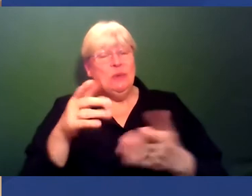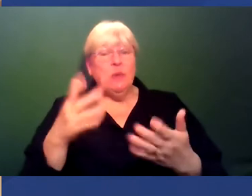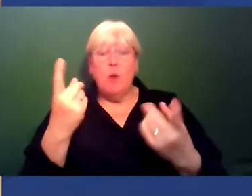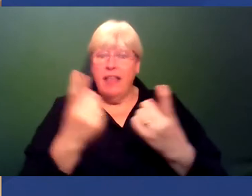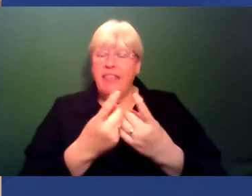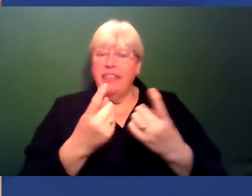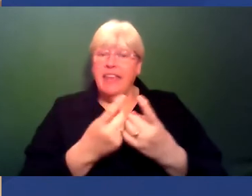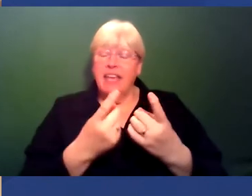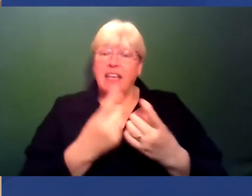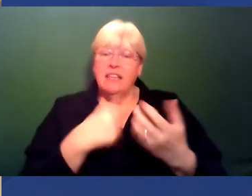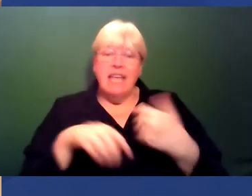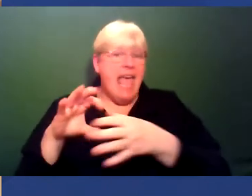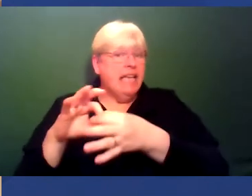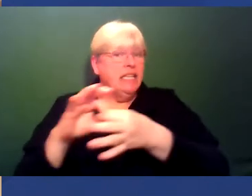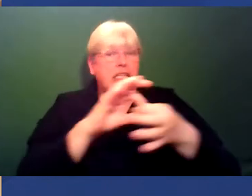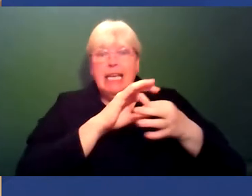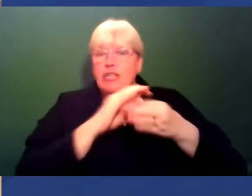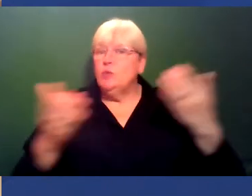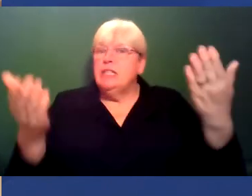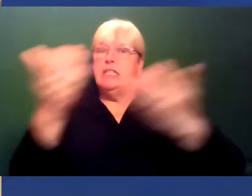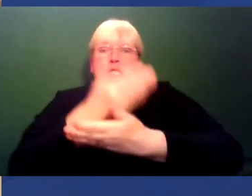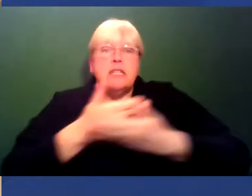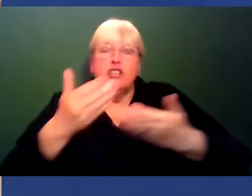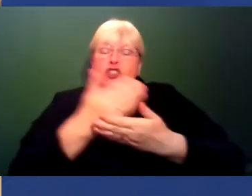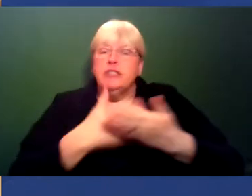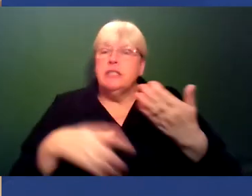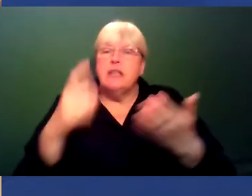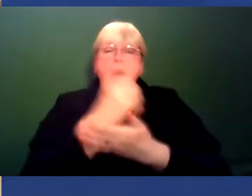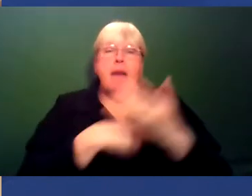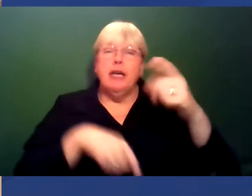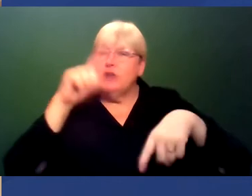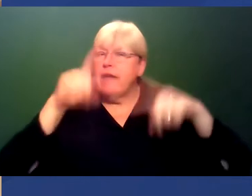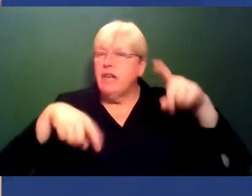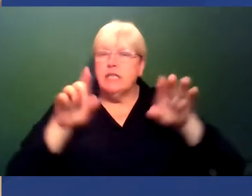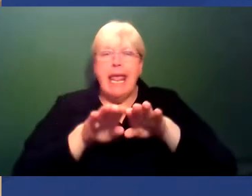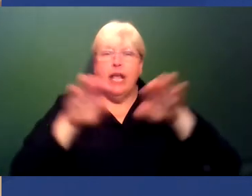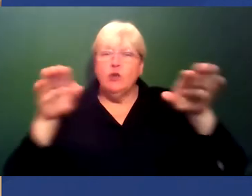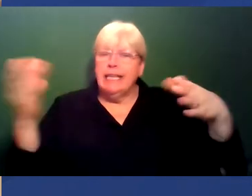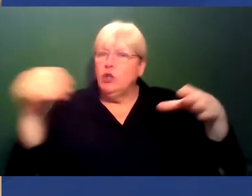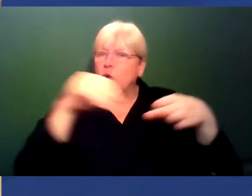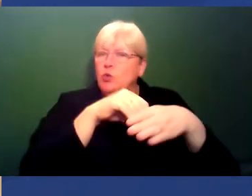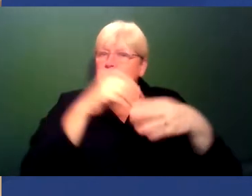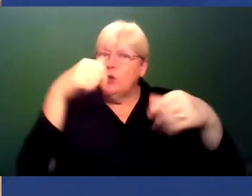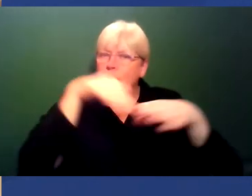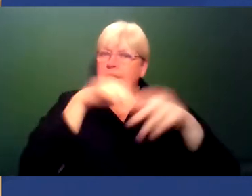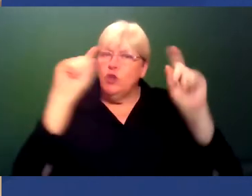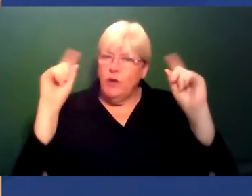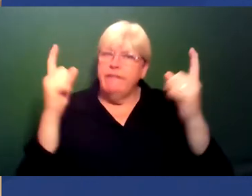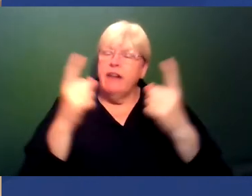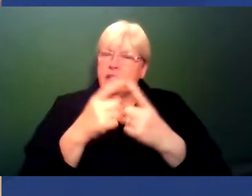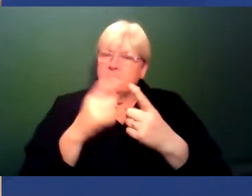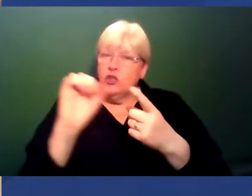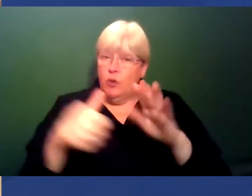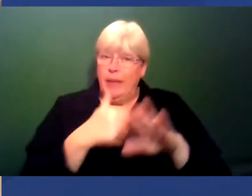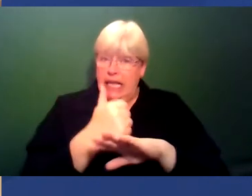getting engaged with discussions around diversity, equality, diversity, and inclusion at the university or the institution you're based